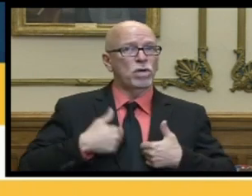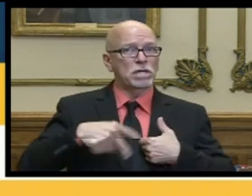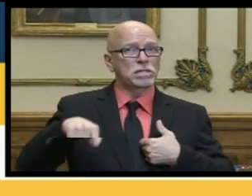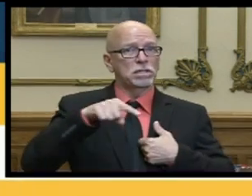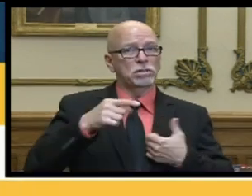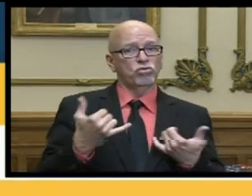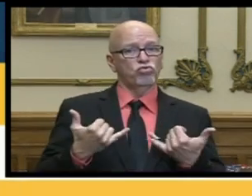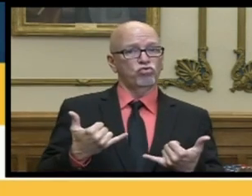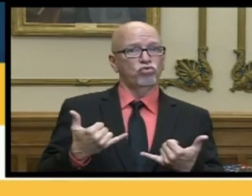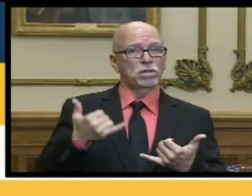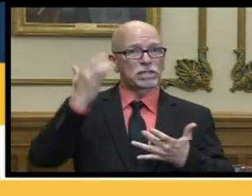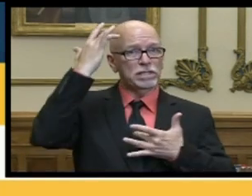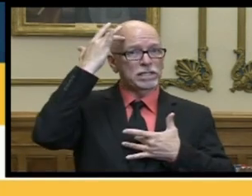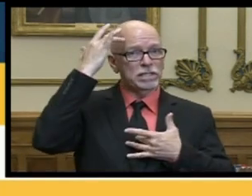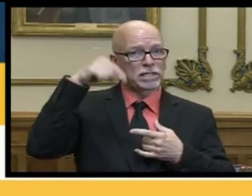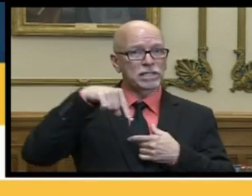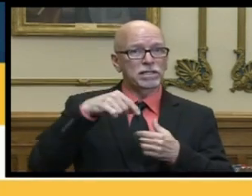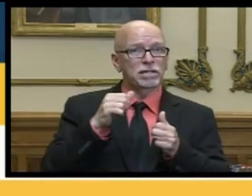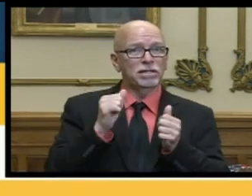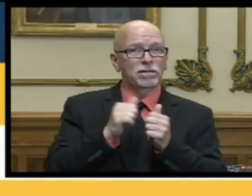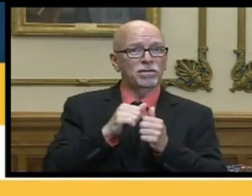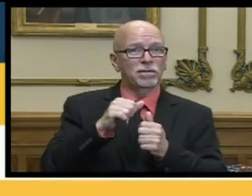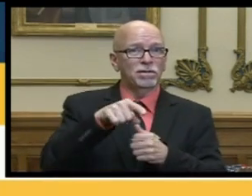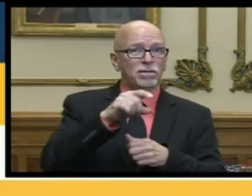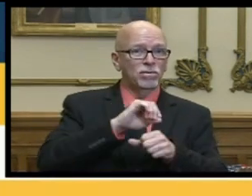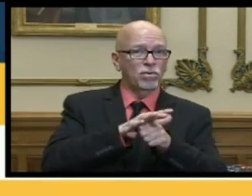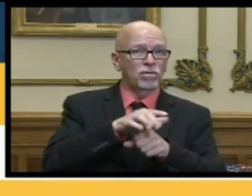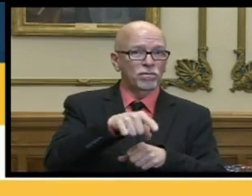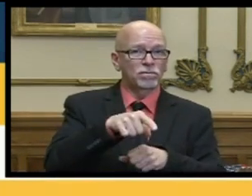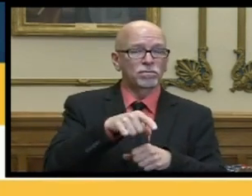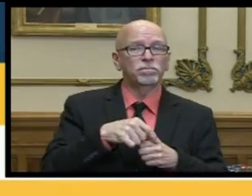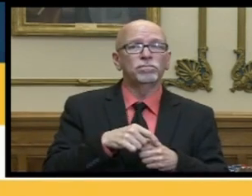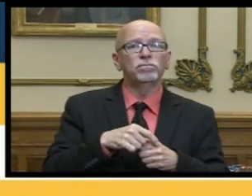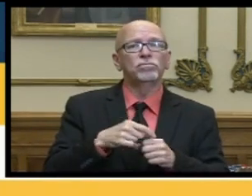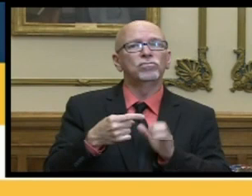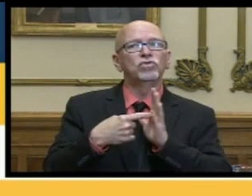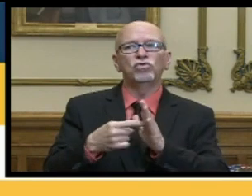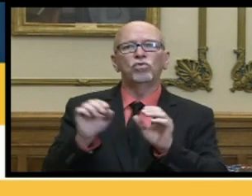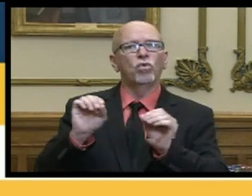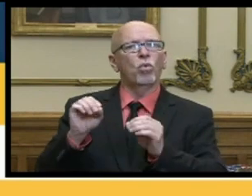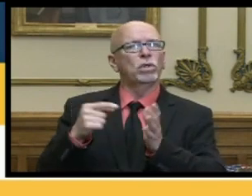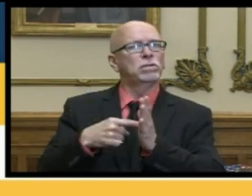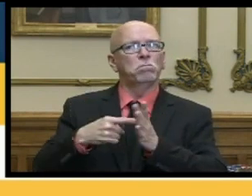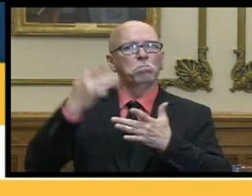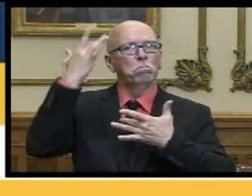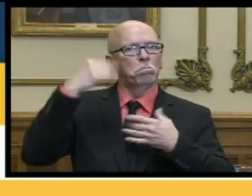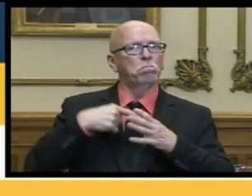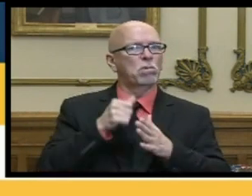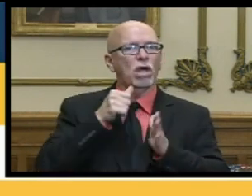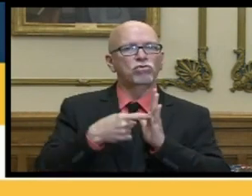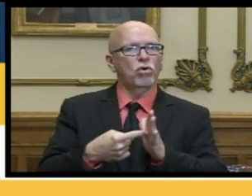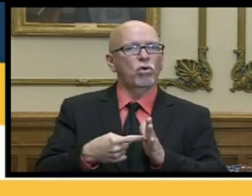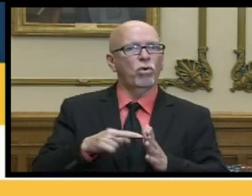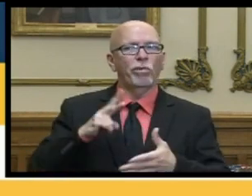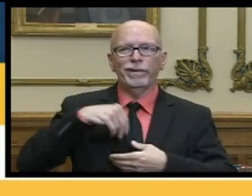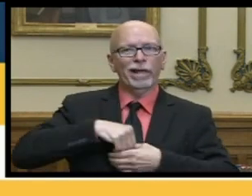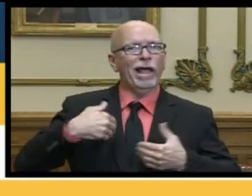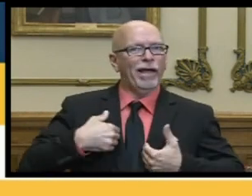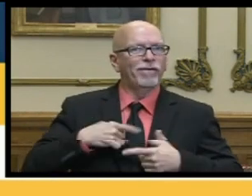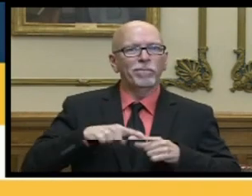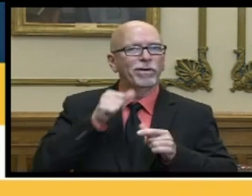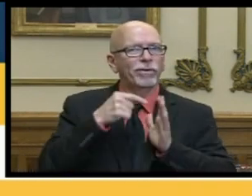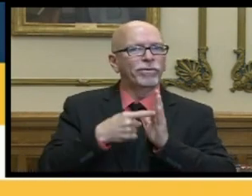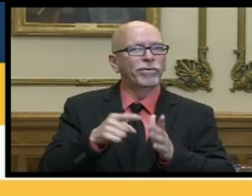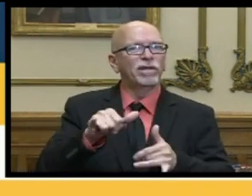were currently infected with the SARS-CoV-2 virus showed no symptoms this is a rate very similar